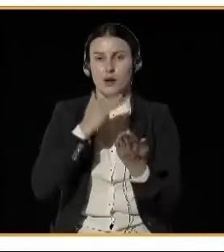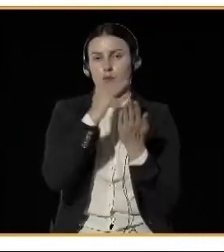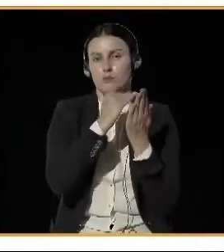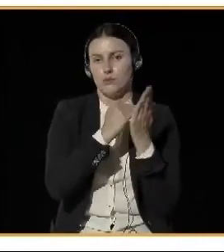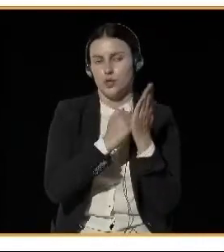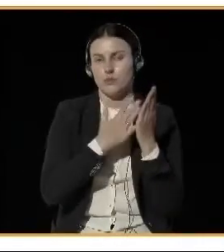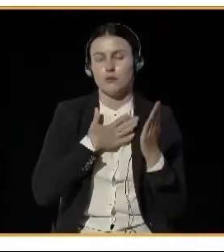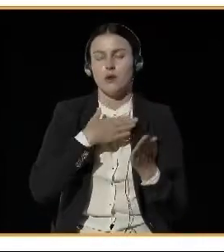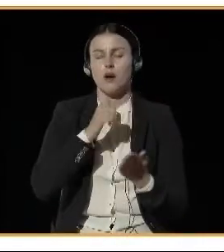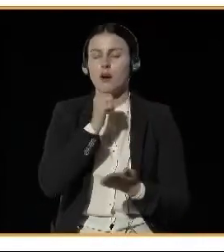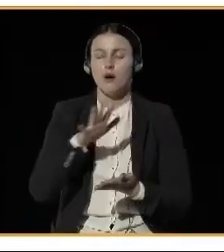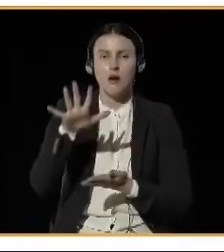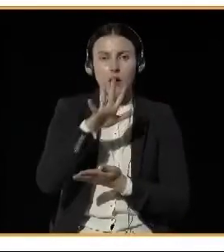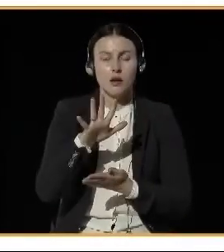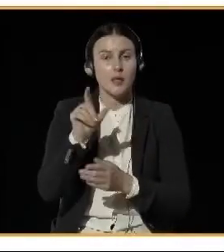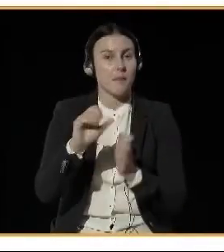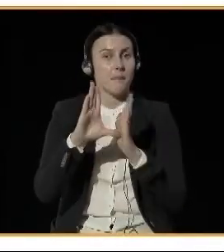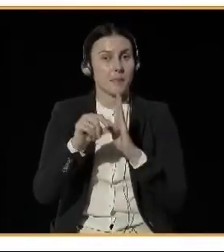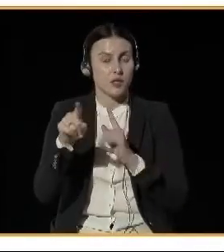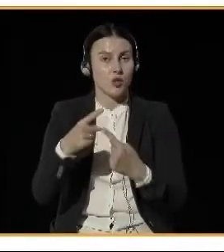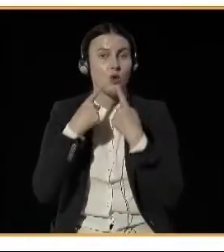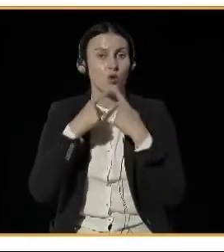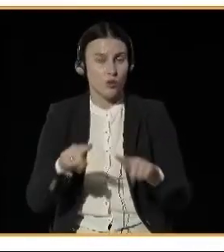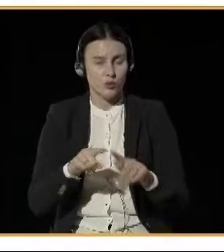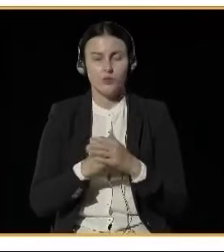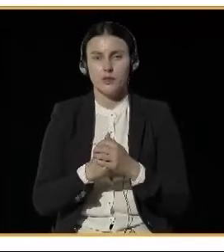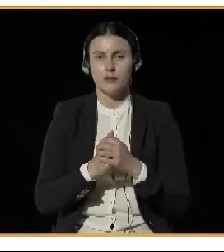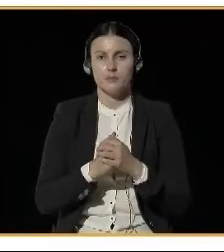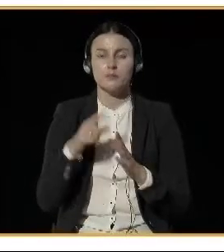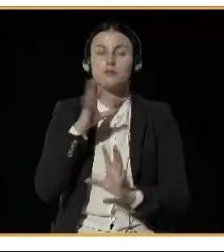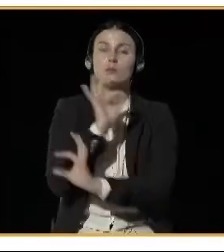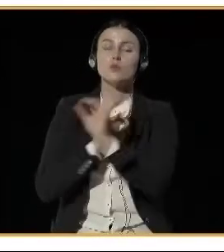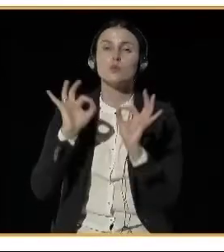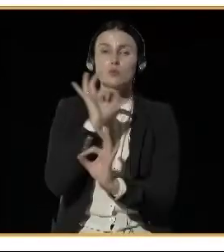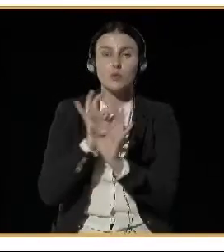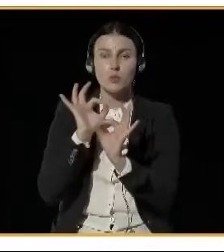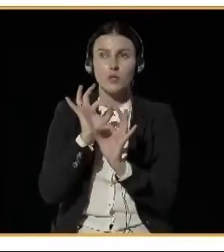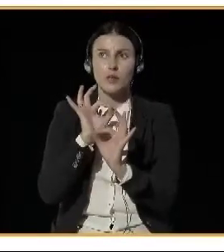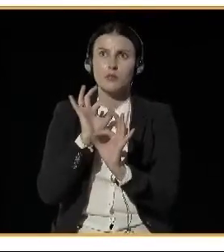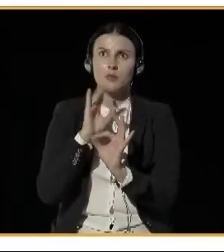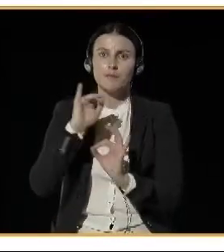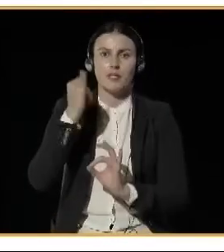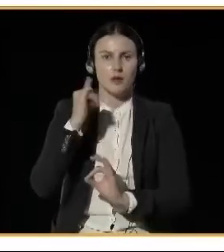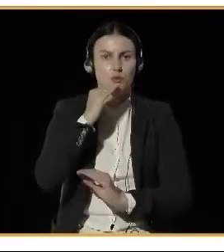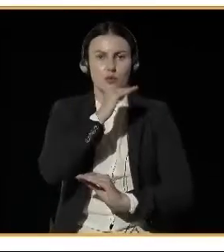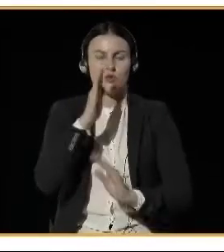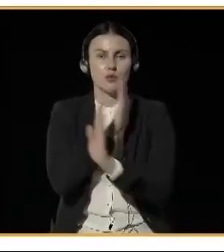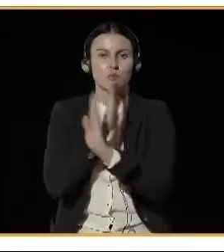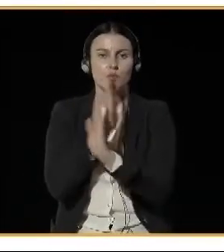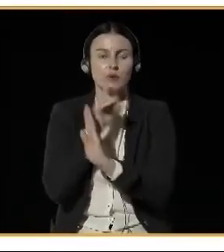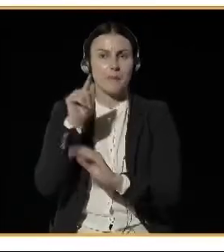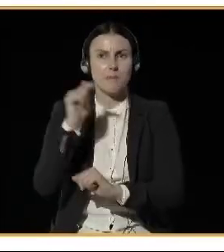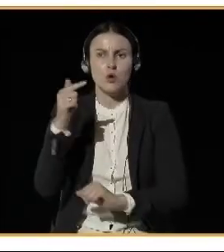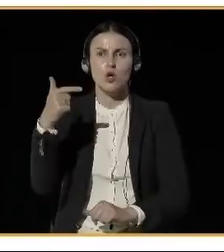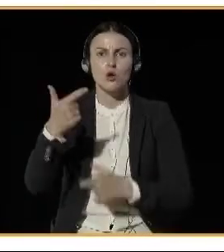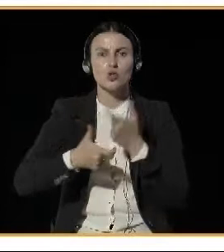improving air quality. They have to control the pollution levels. They